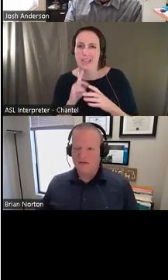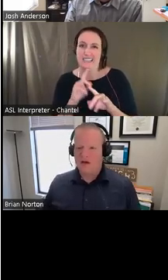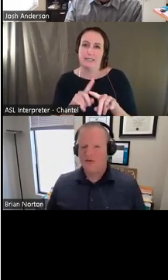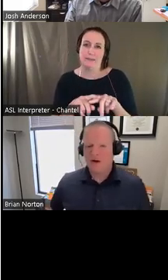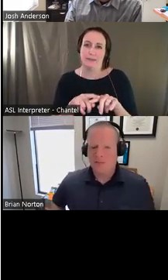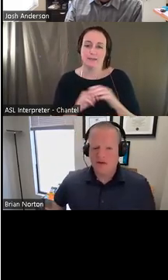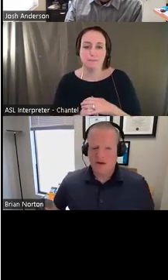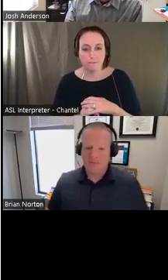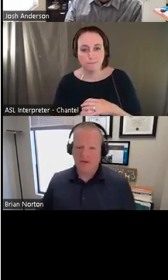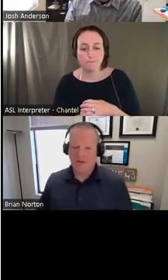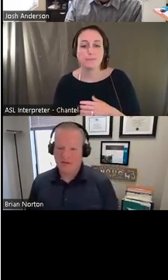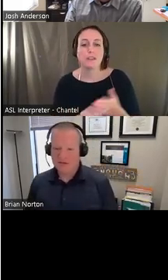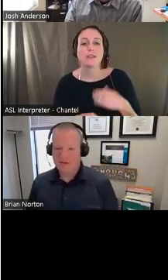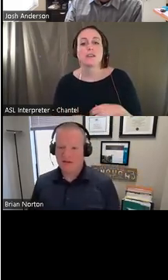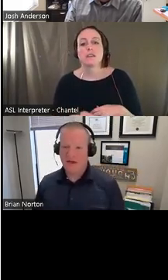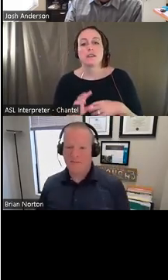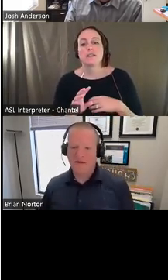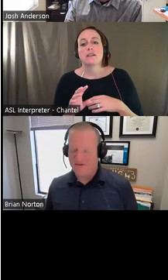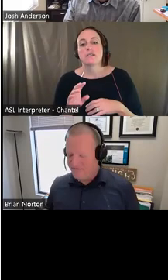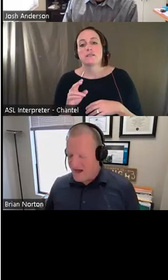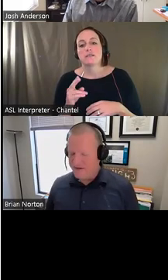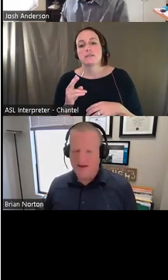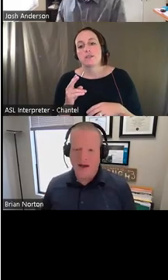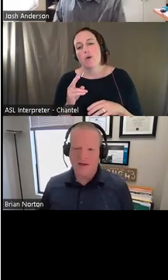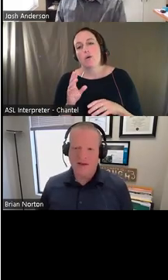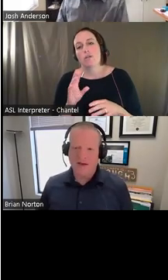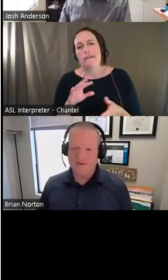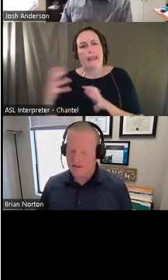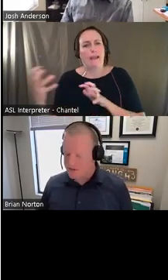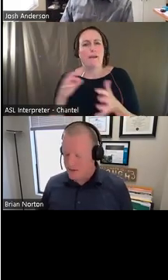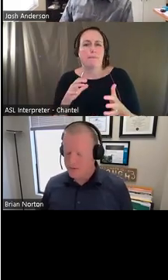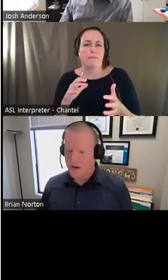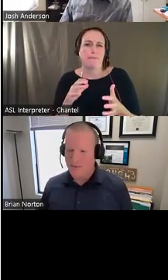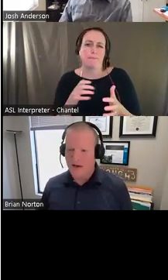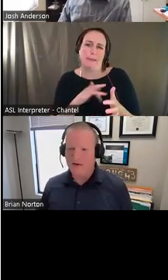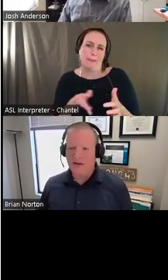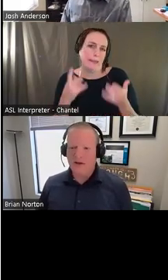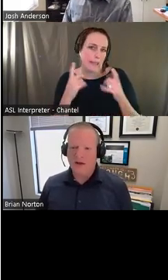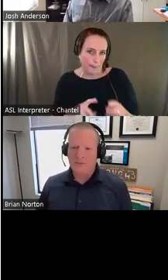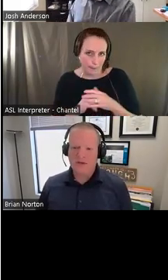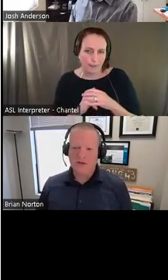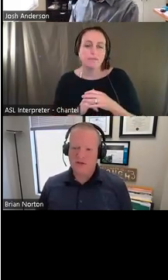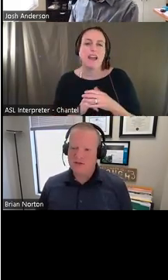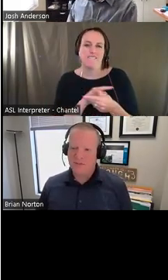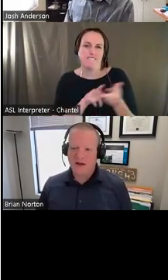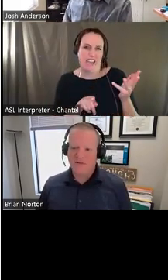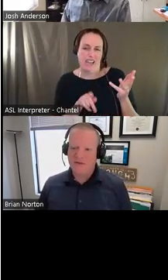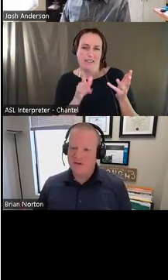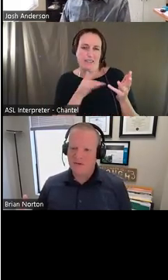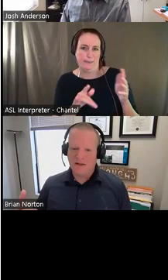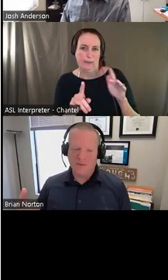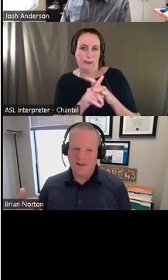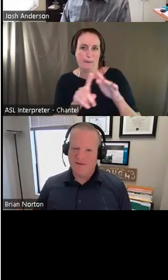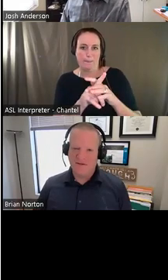I want to talk through a couple of hiccups and glitches. Um, I've got five common hiccups and glitches that we'll talk about. Hiccups and glitches. I mean,